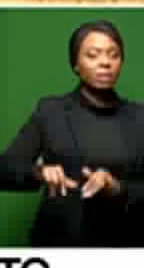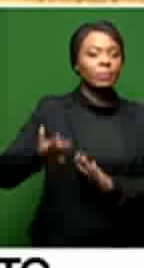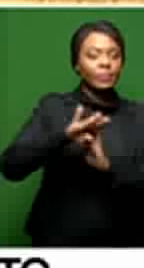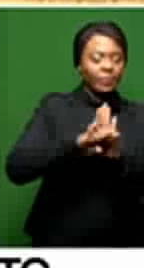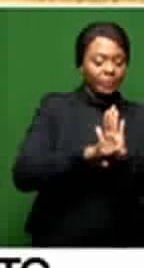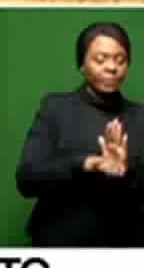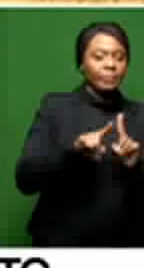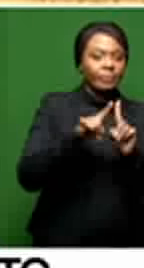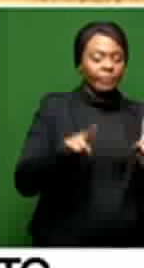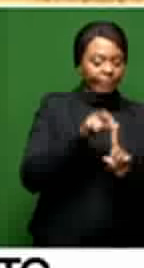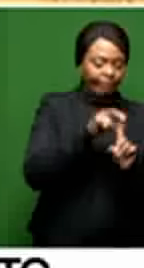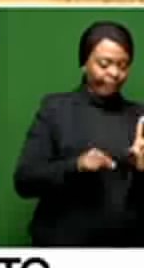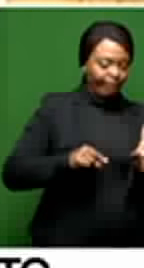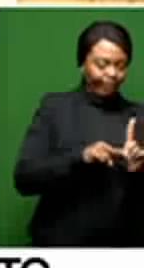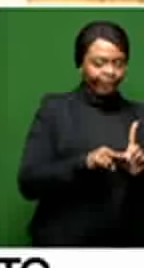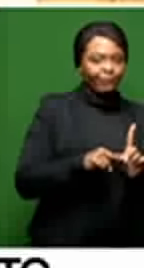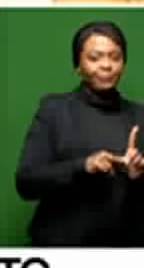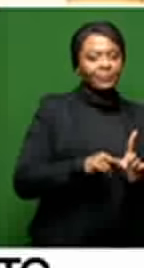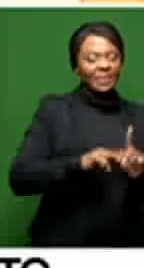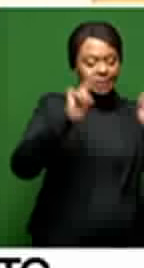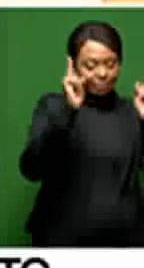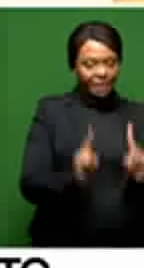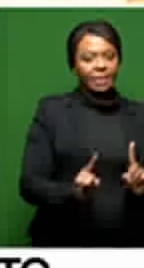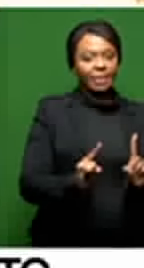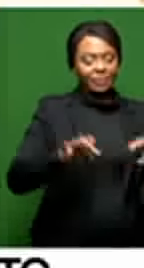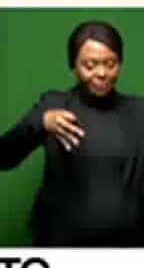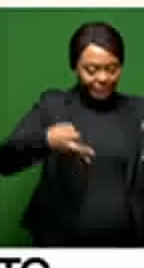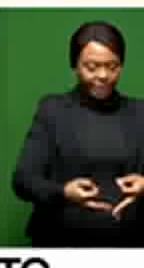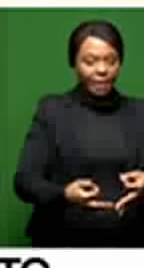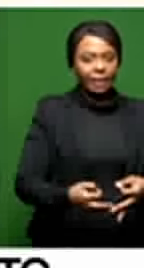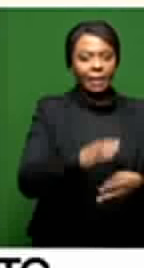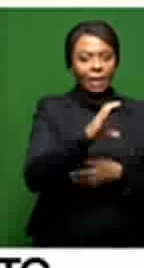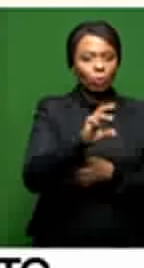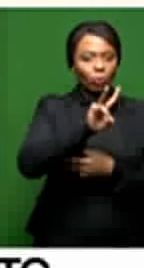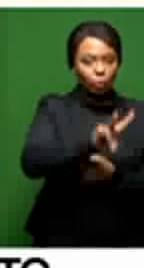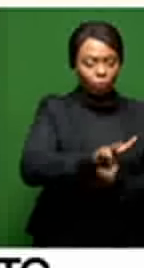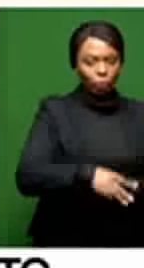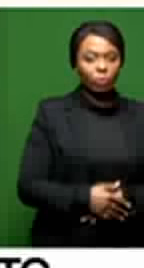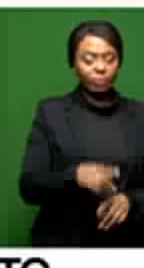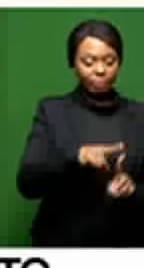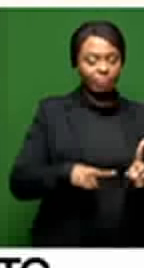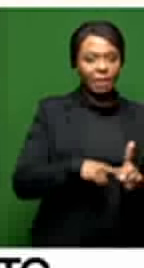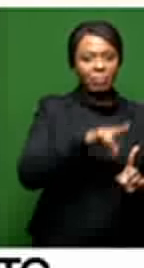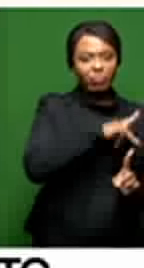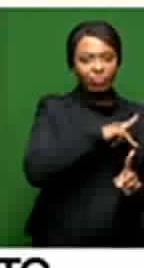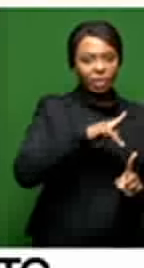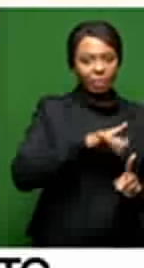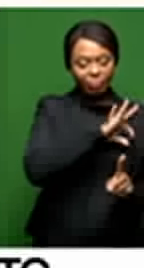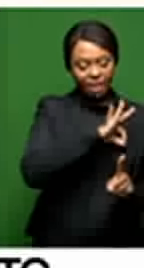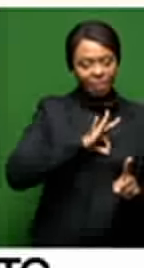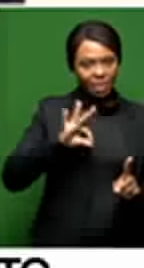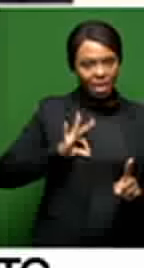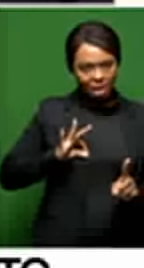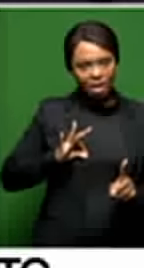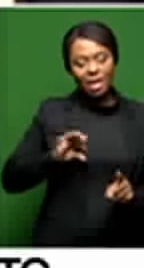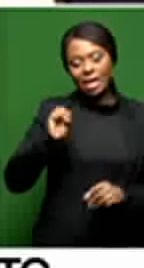that she has been accorded a special provincial funeral Category 2. The Premier of the province, Siti Zigalala, will be delivering the